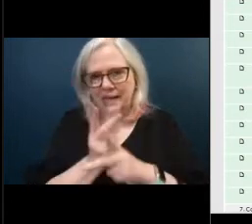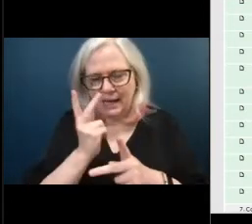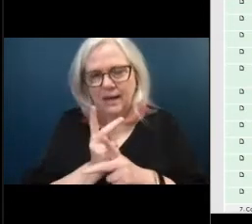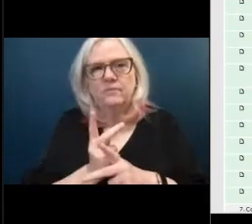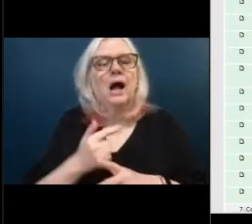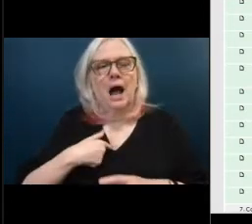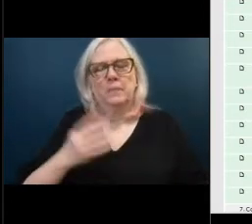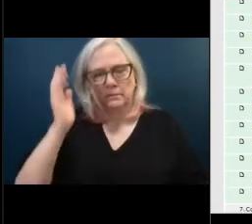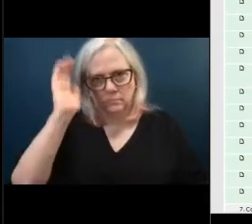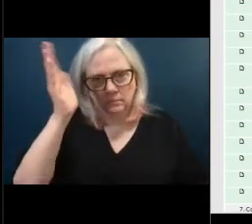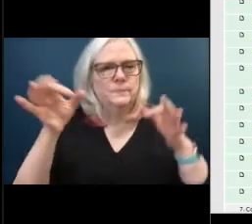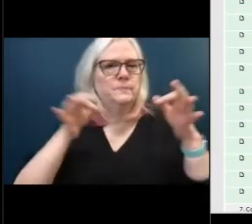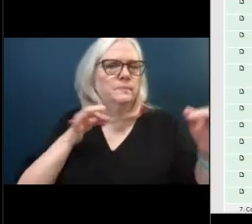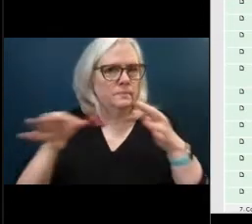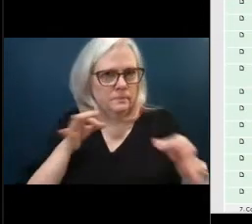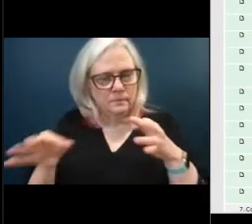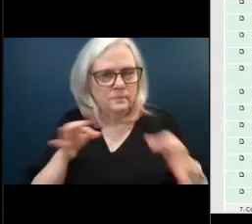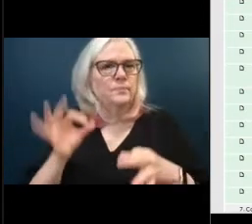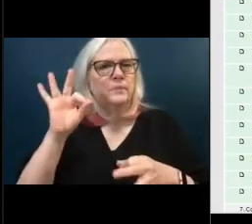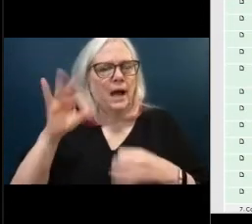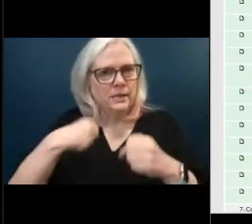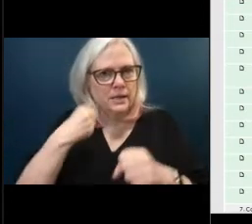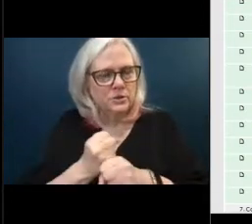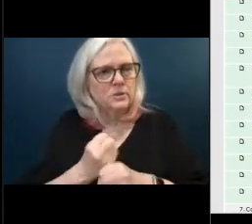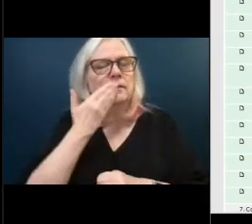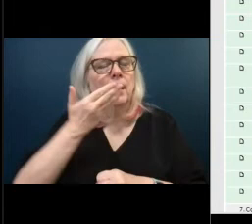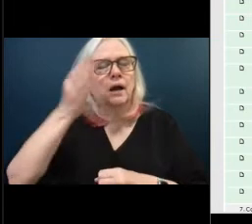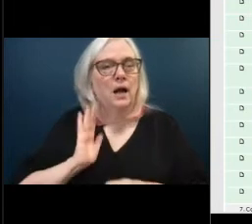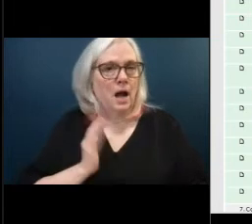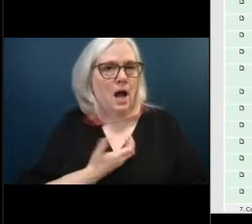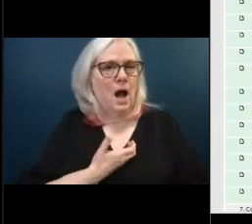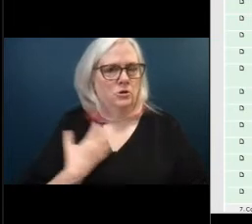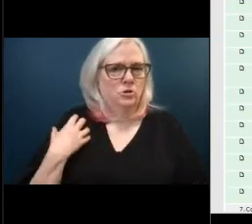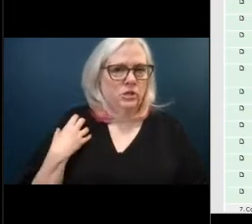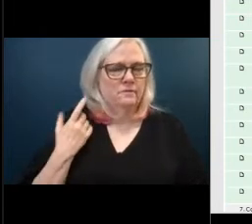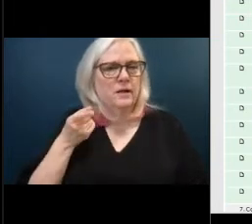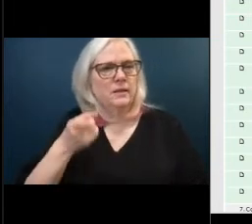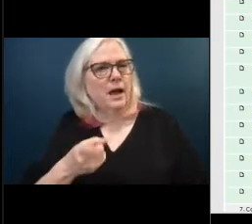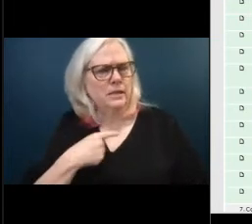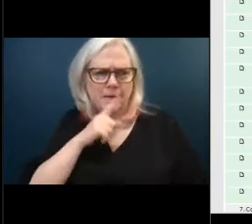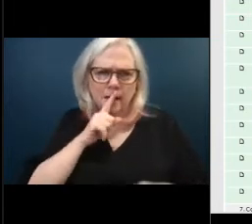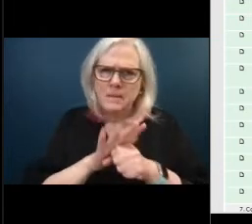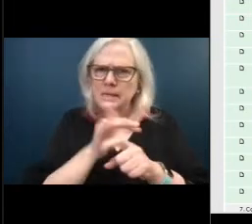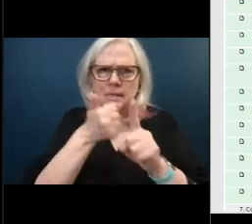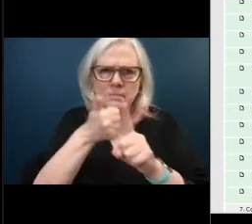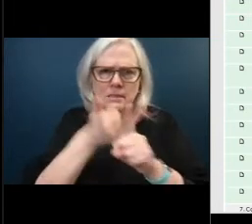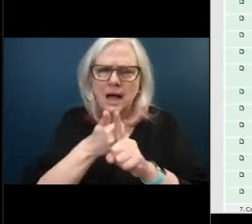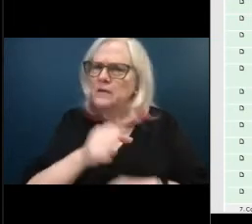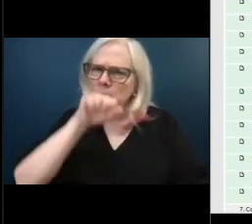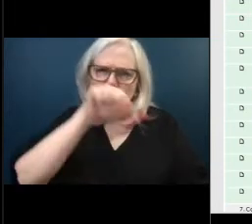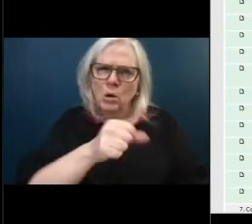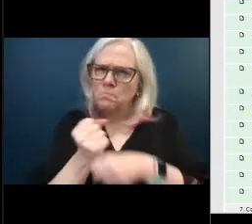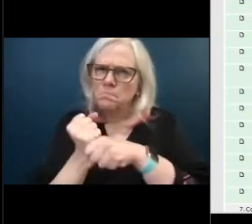years. We need to get the diamond back. Thank God for our chief there who's committed himself and his word with every resource he has. He loves baseball too.